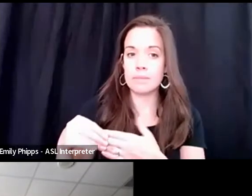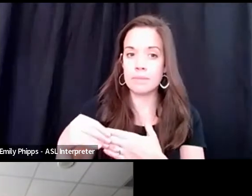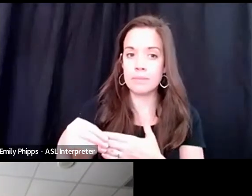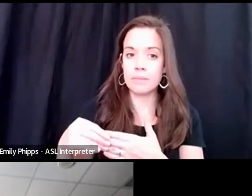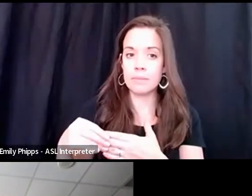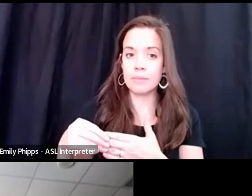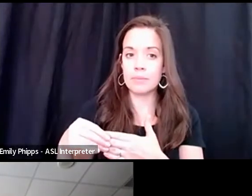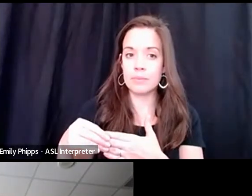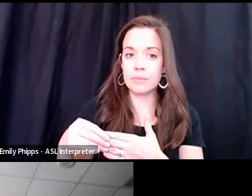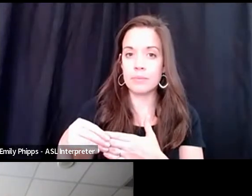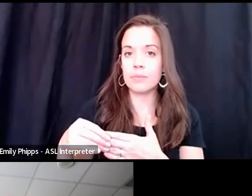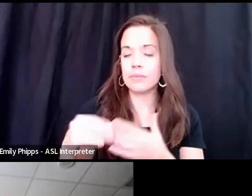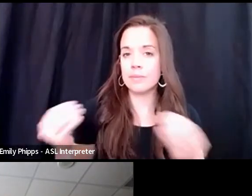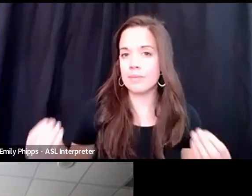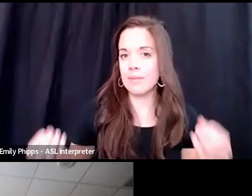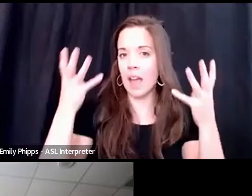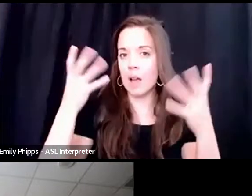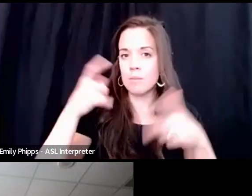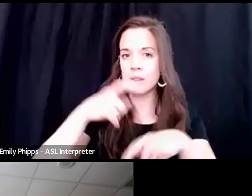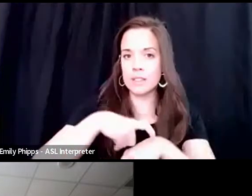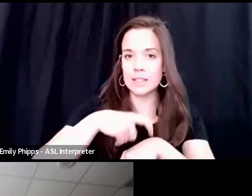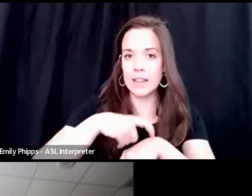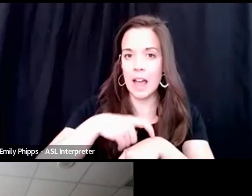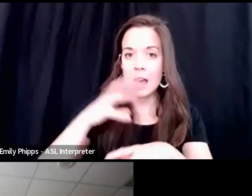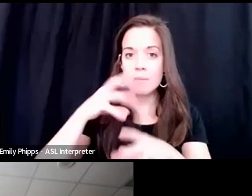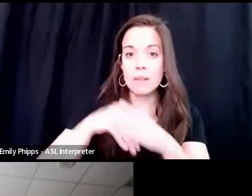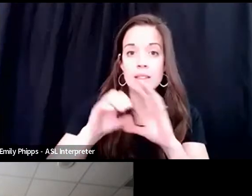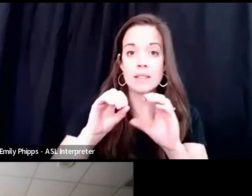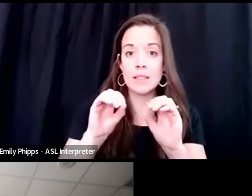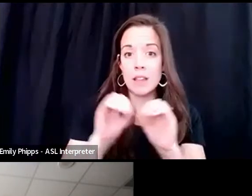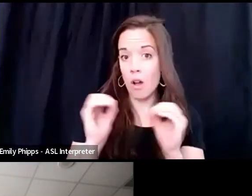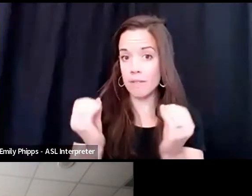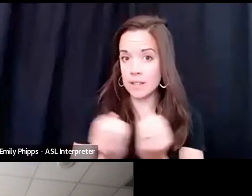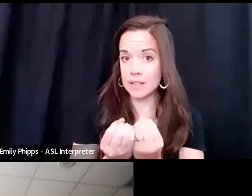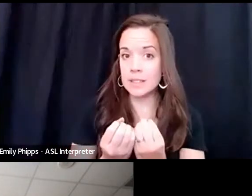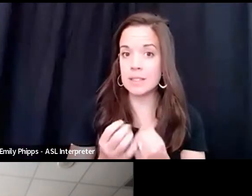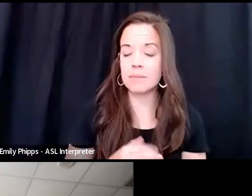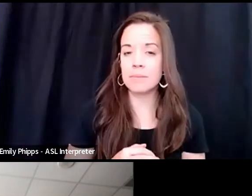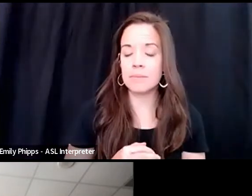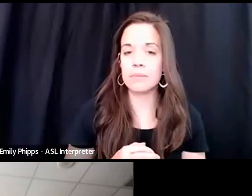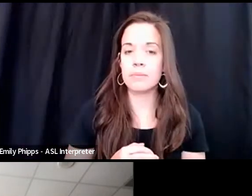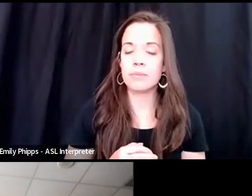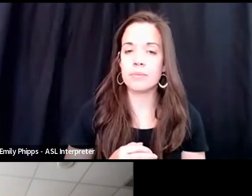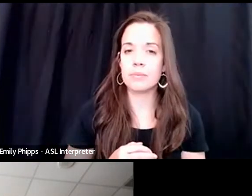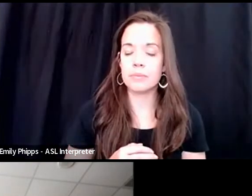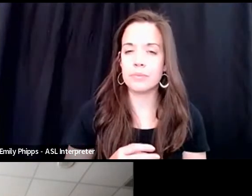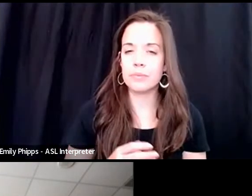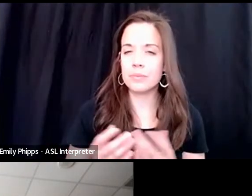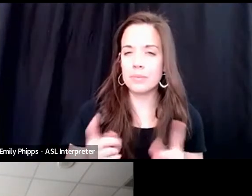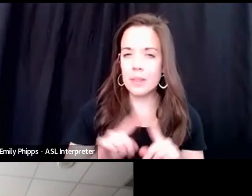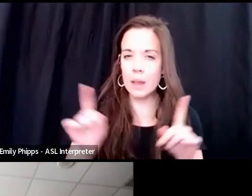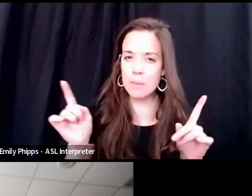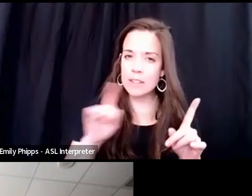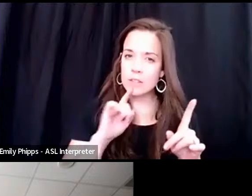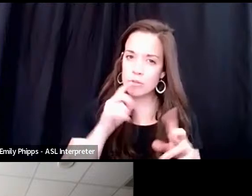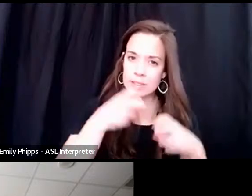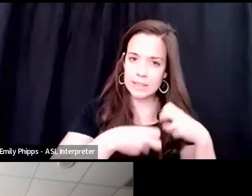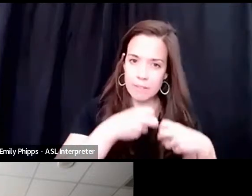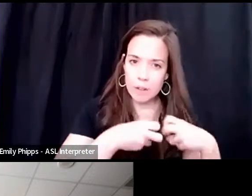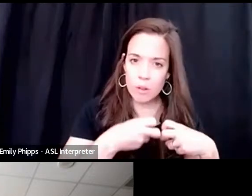you know, how much time you have to spend in the office. Um, but it is really difficult because,